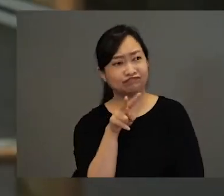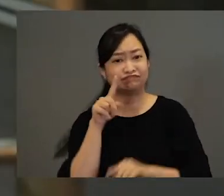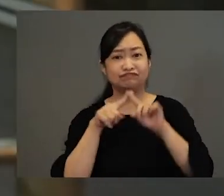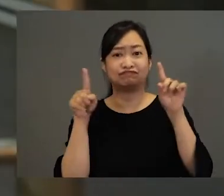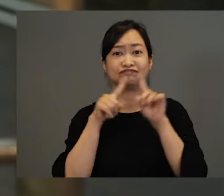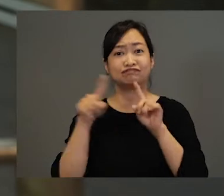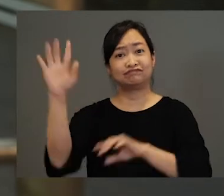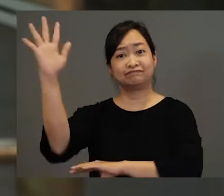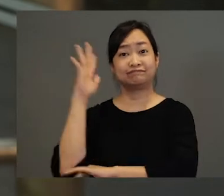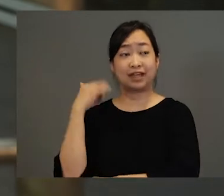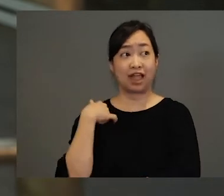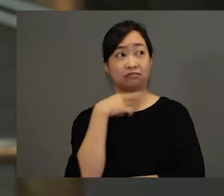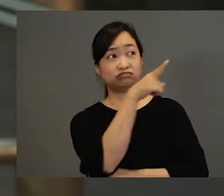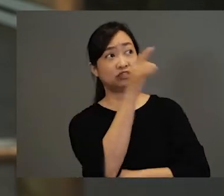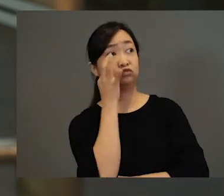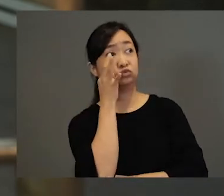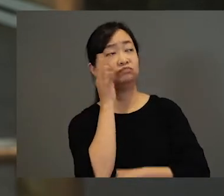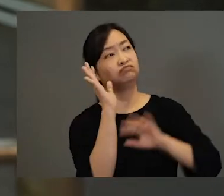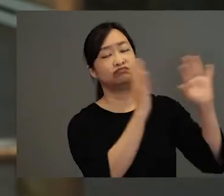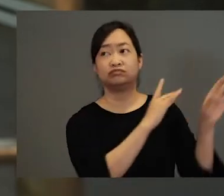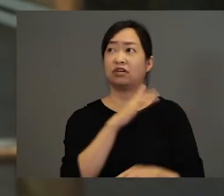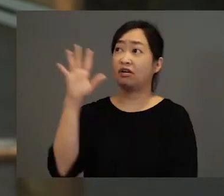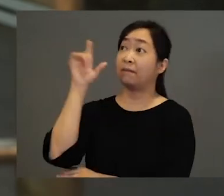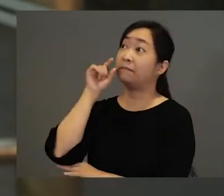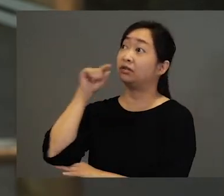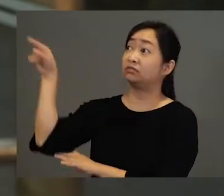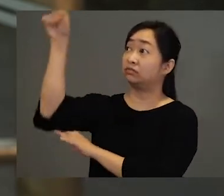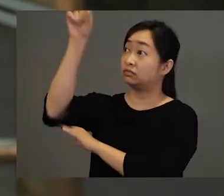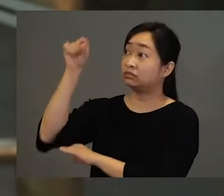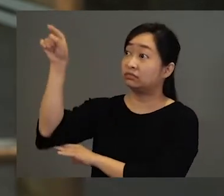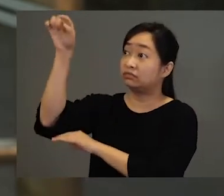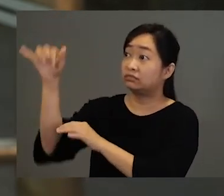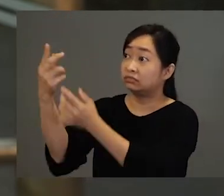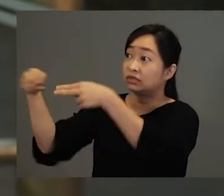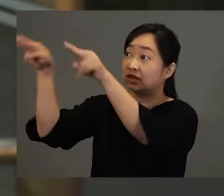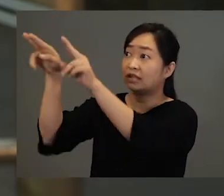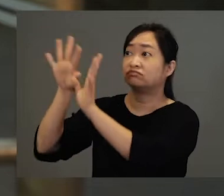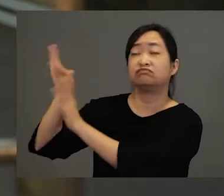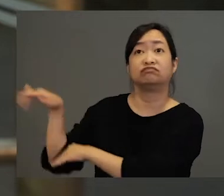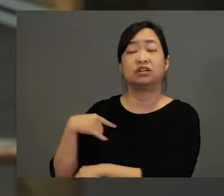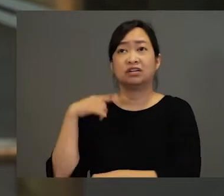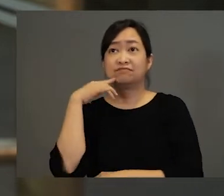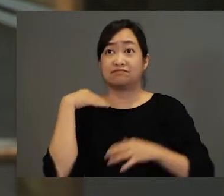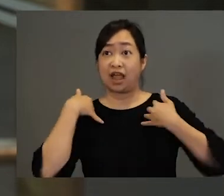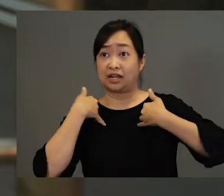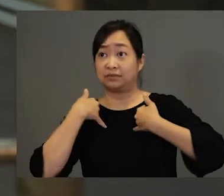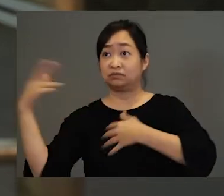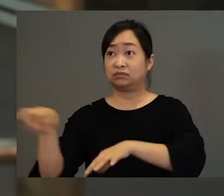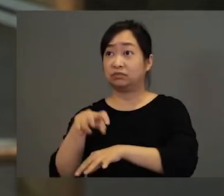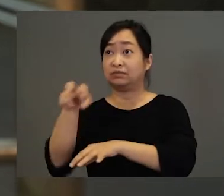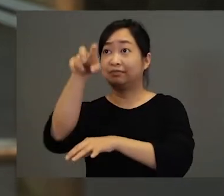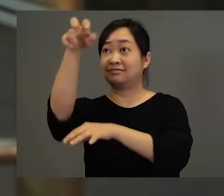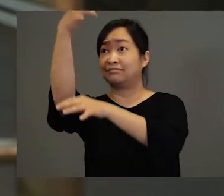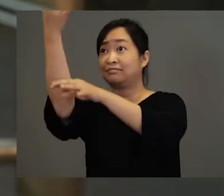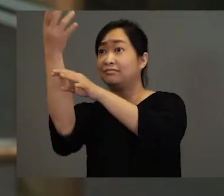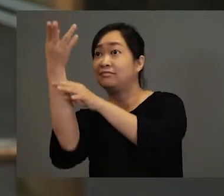at all sorts of different types of trees. He saw trees that had fruits. Trees for birds to make nests in.